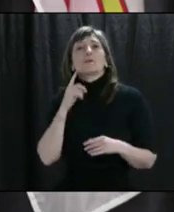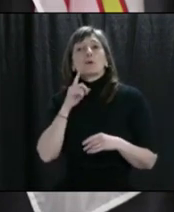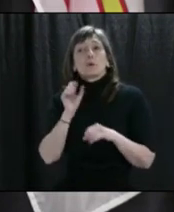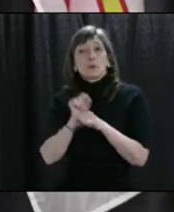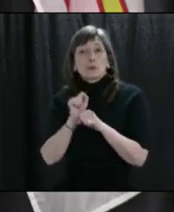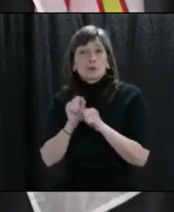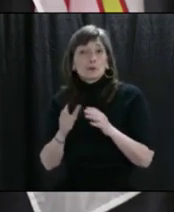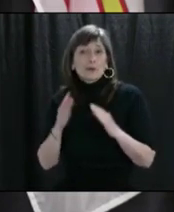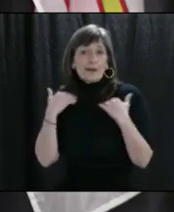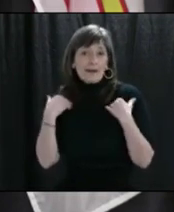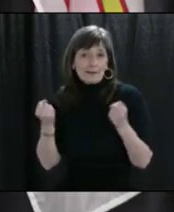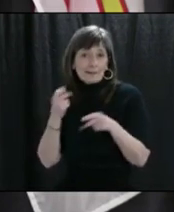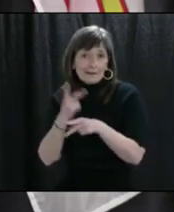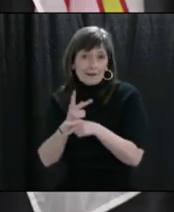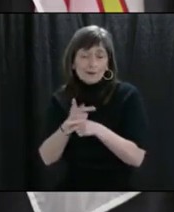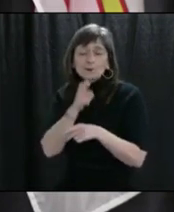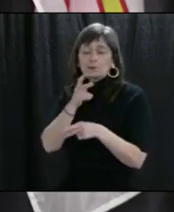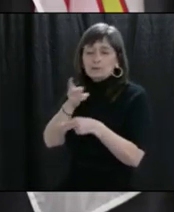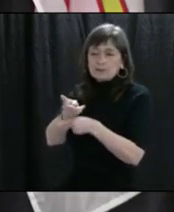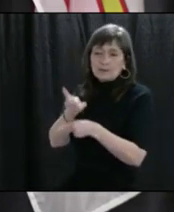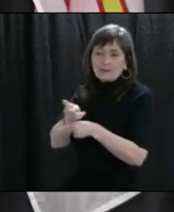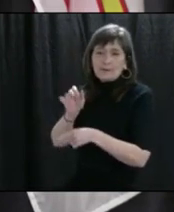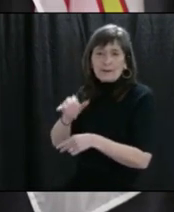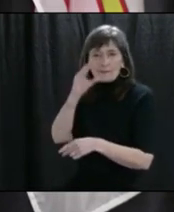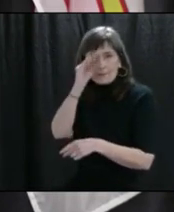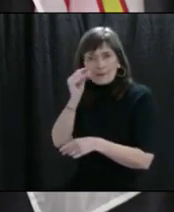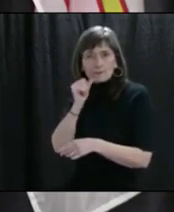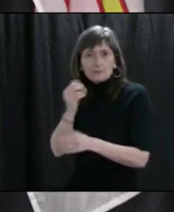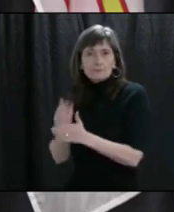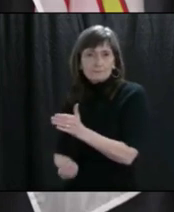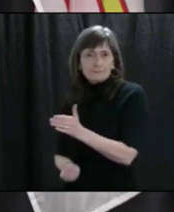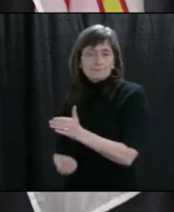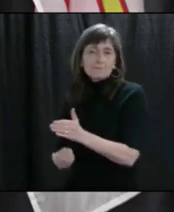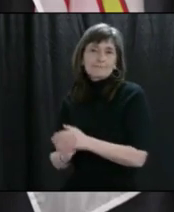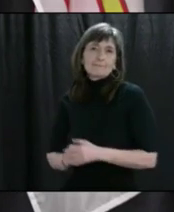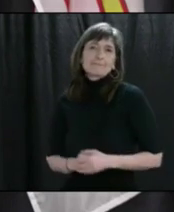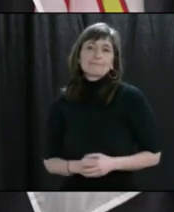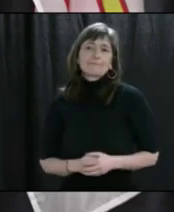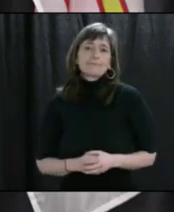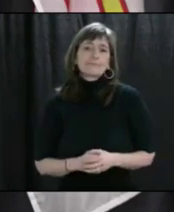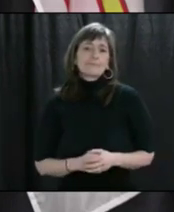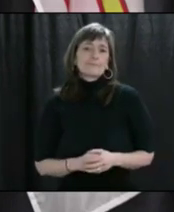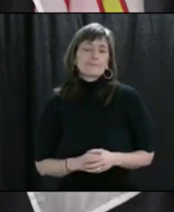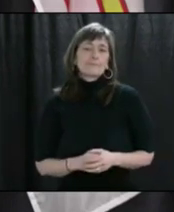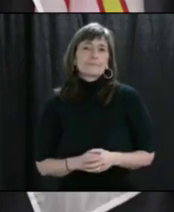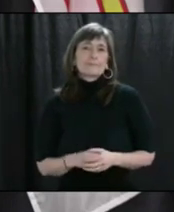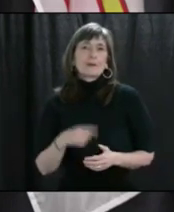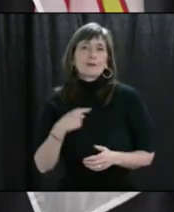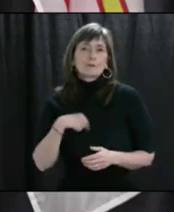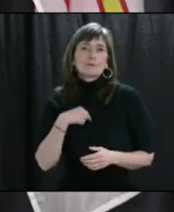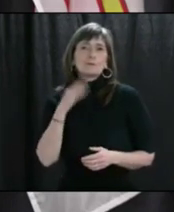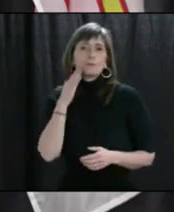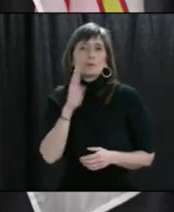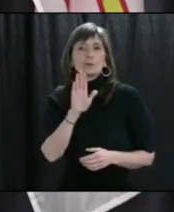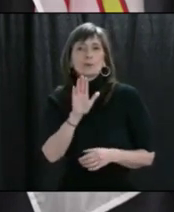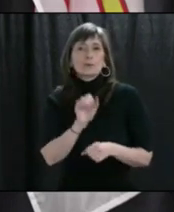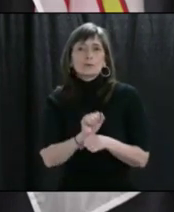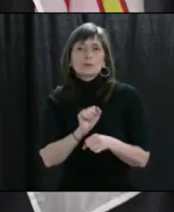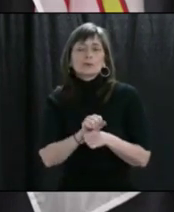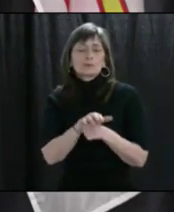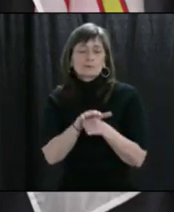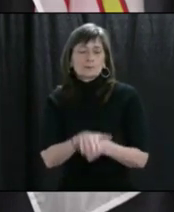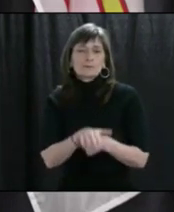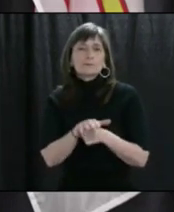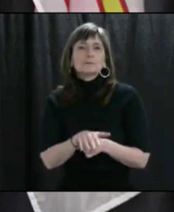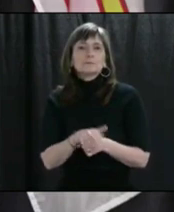tended to this gentleman in this time of need. We know that your work is stressful. We know that it